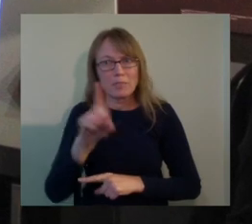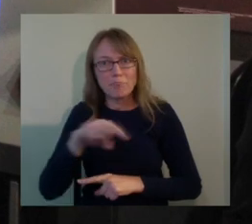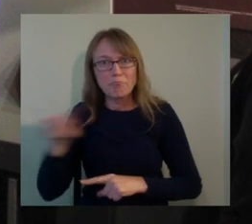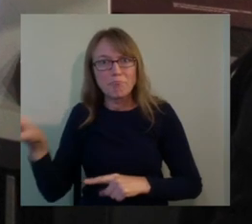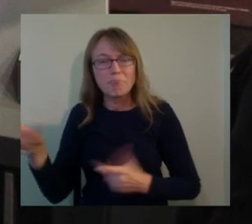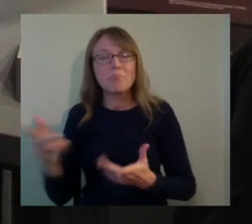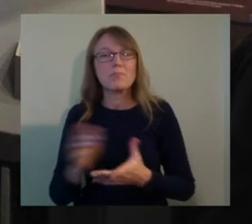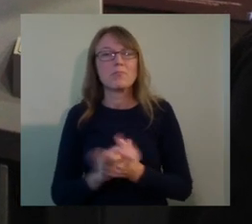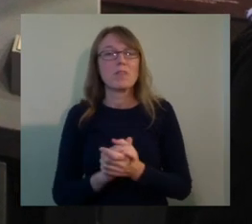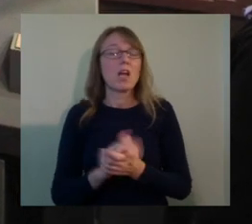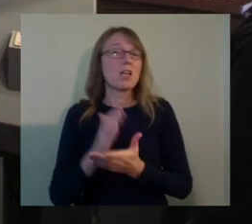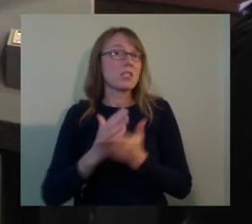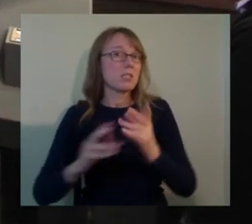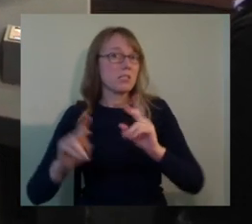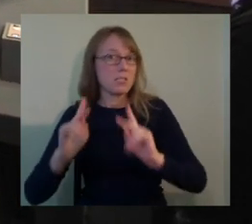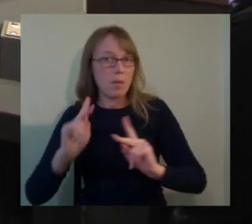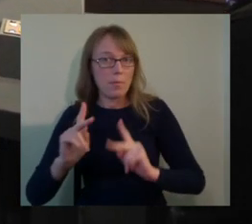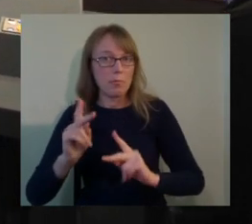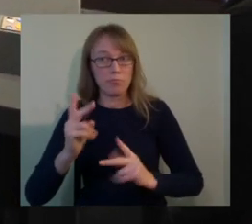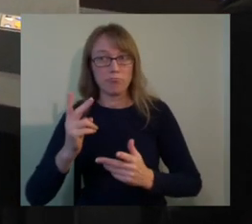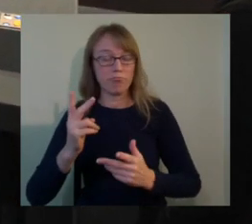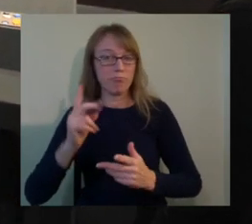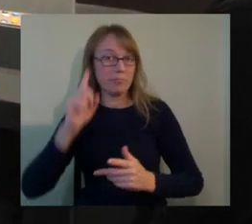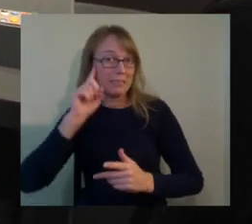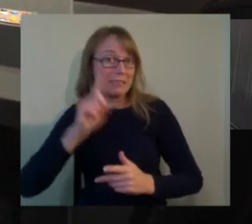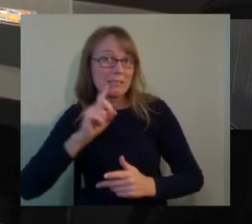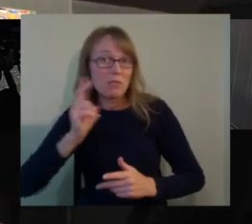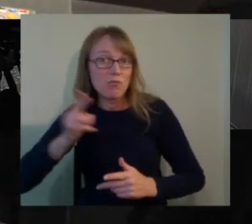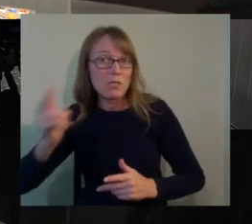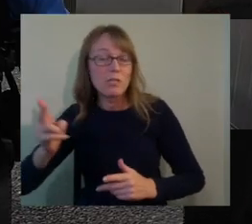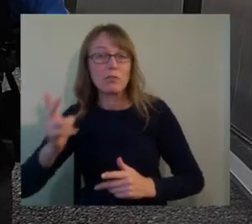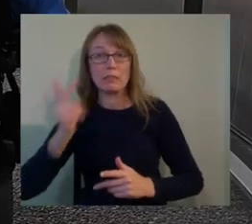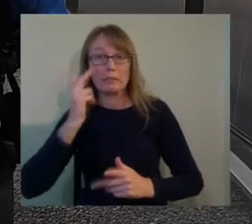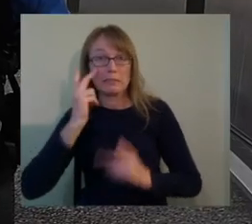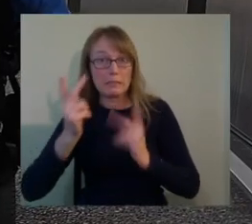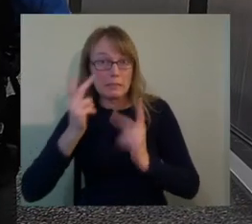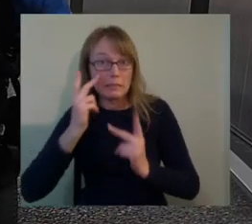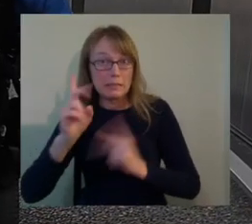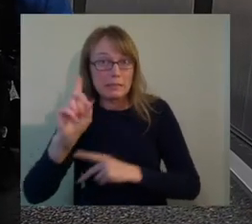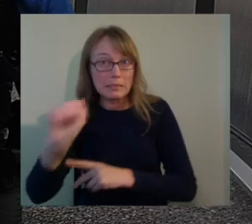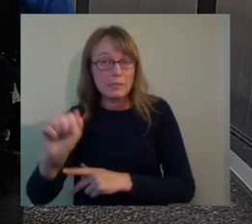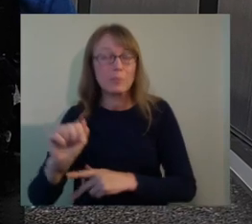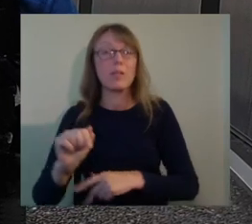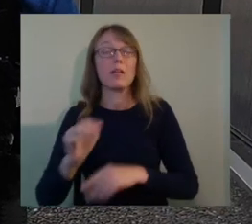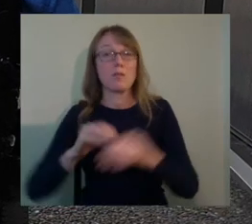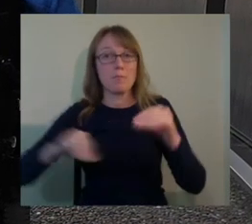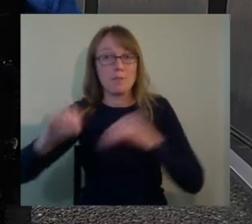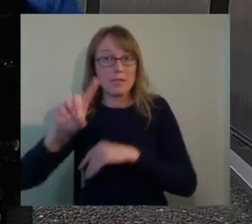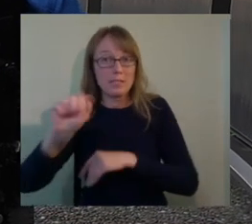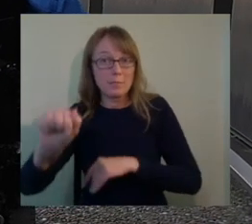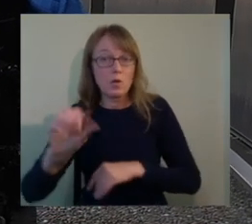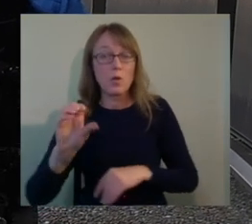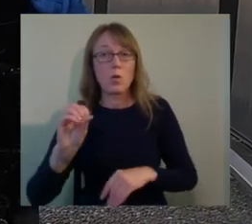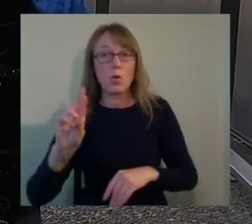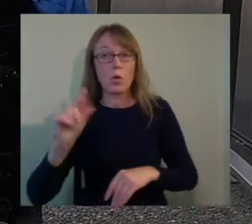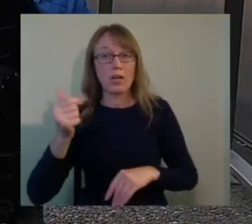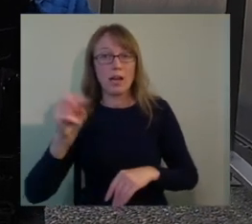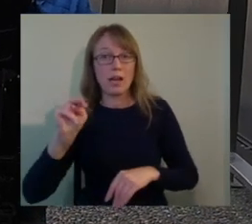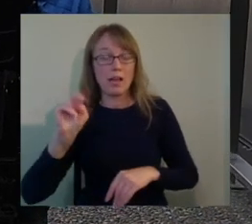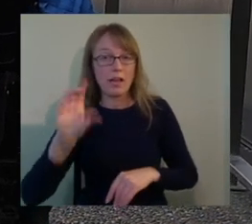seeing, hearing, mobility disabilities, also people who had organic disabilities like MS,